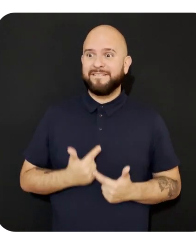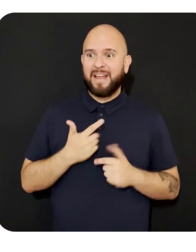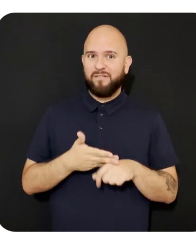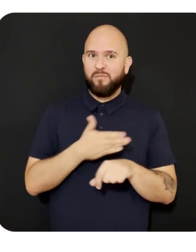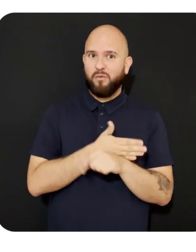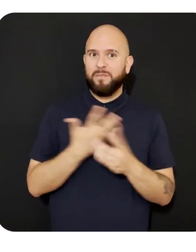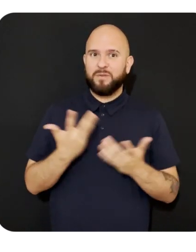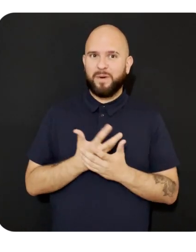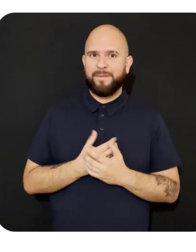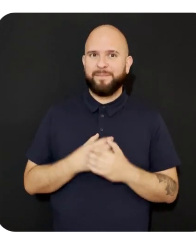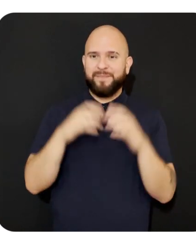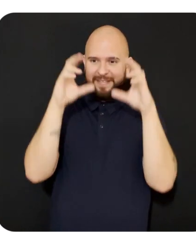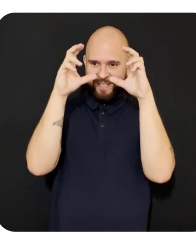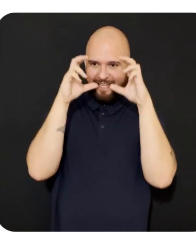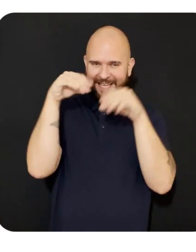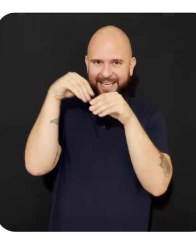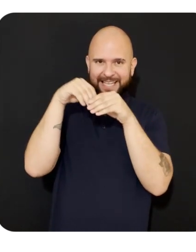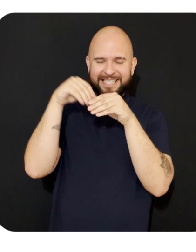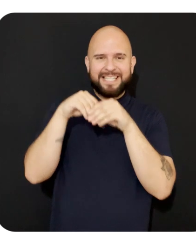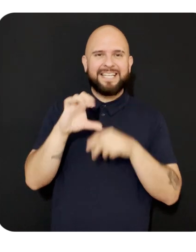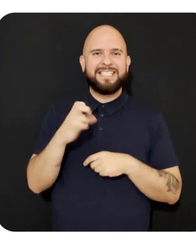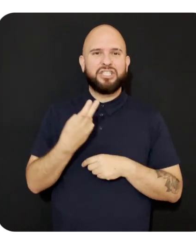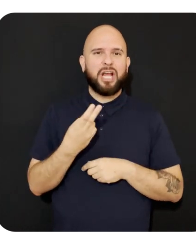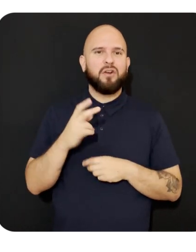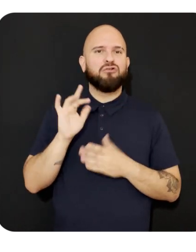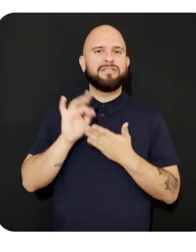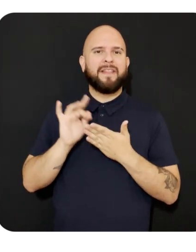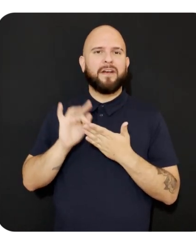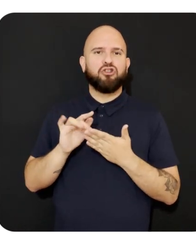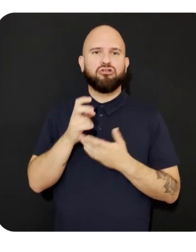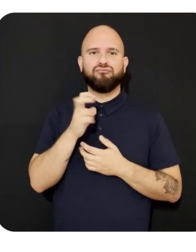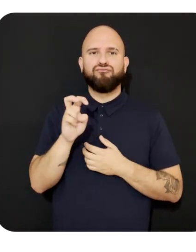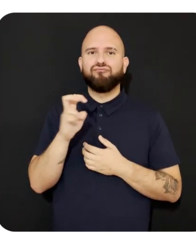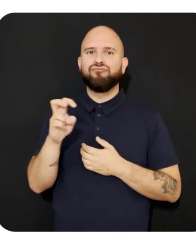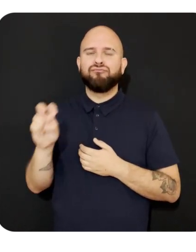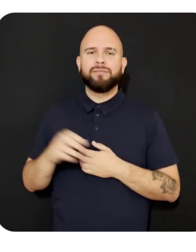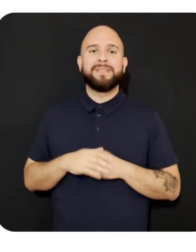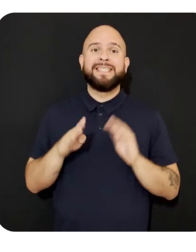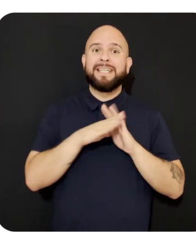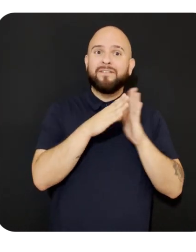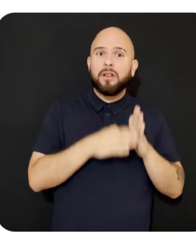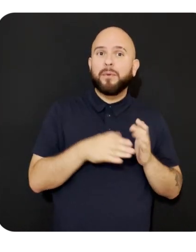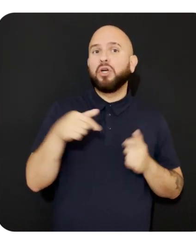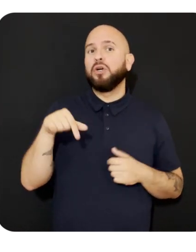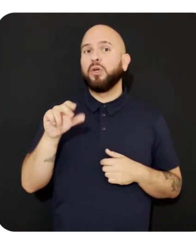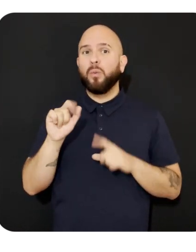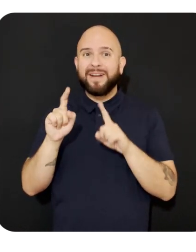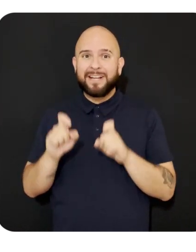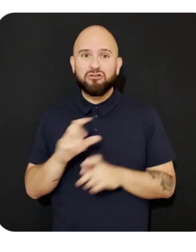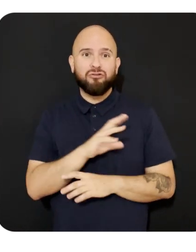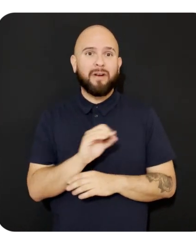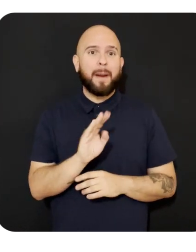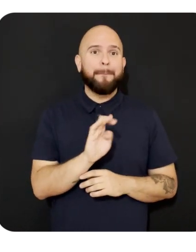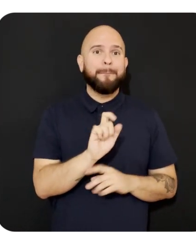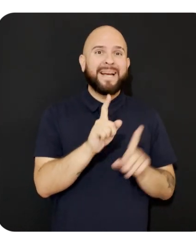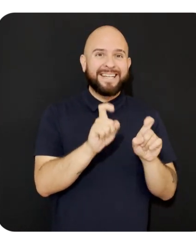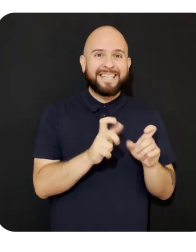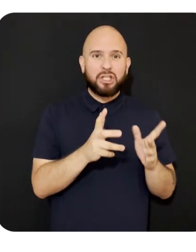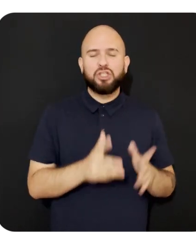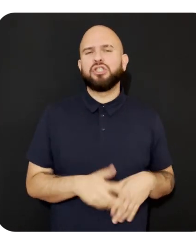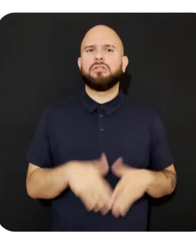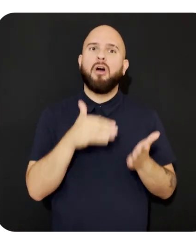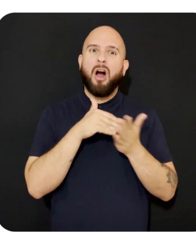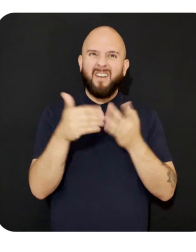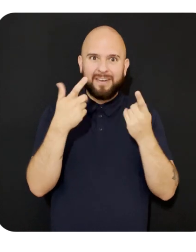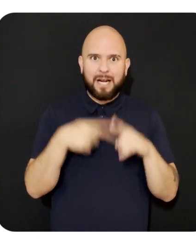in-headset release channel selector. Developers, QA testers, and even beta testers are often